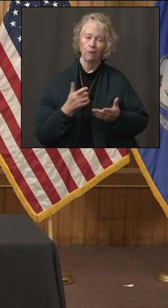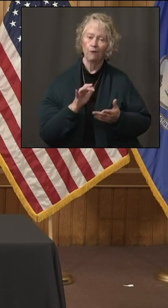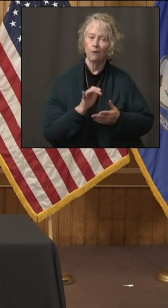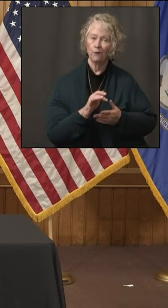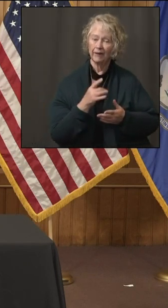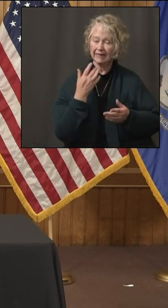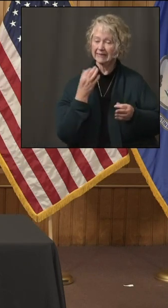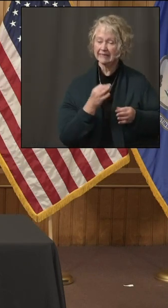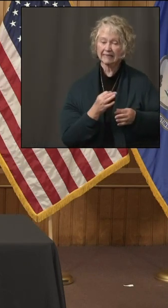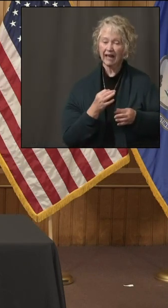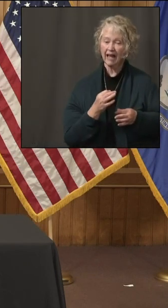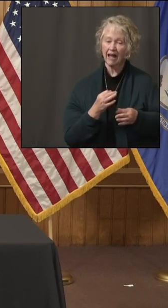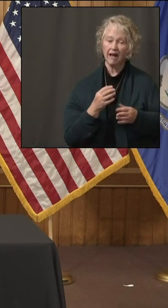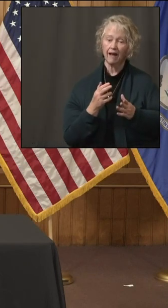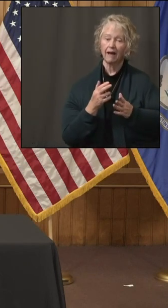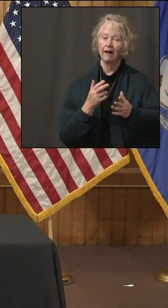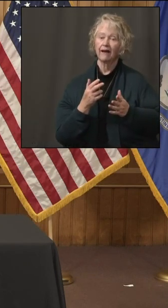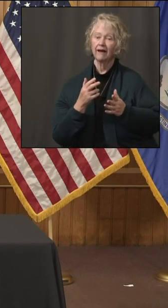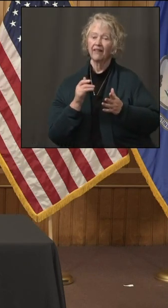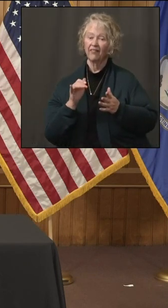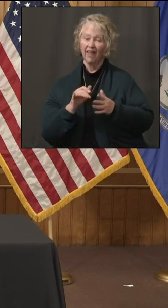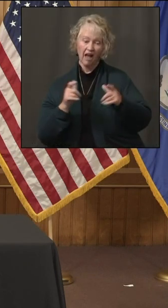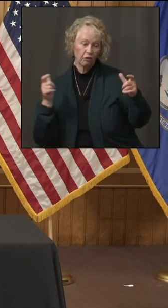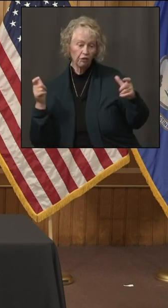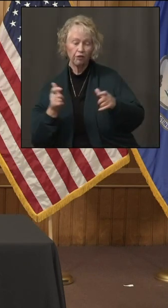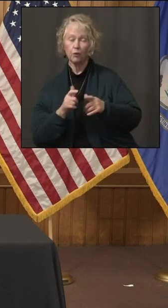how long that this may last?